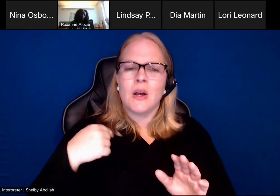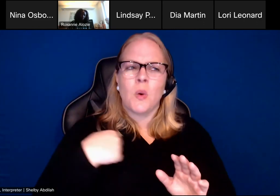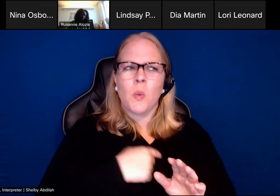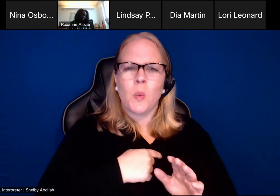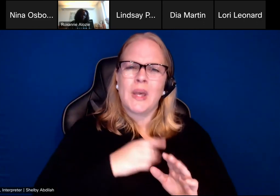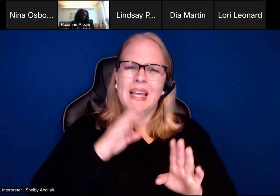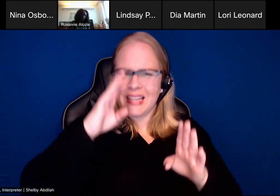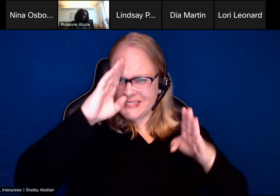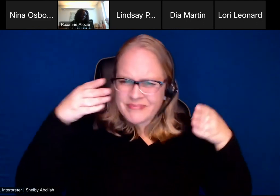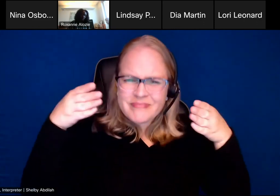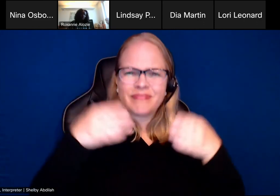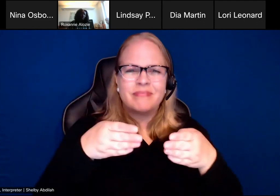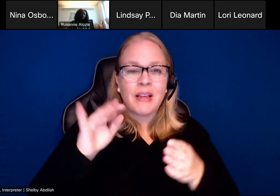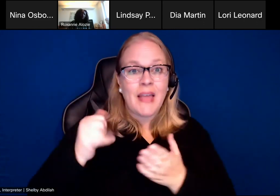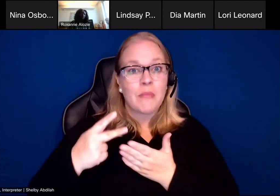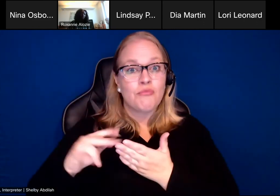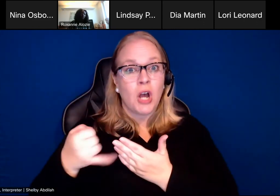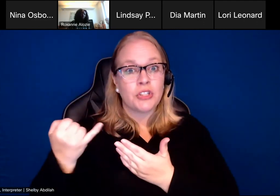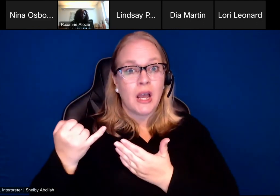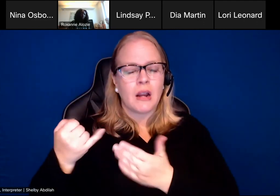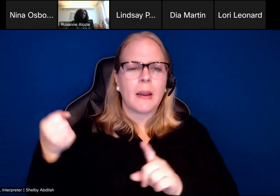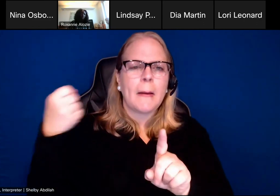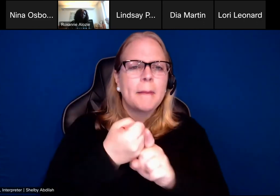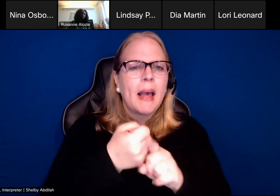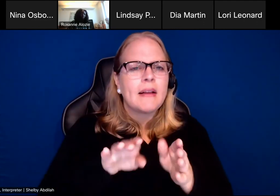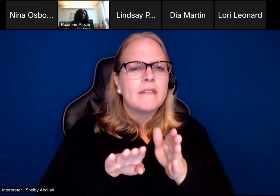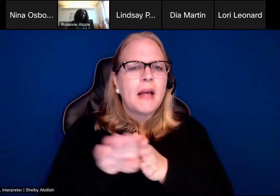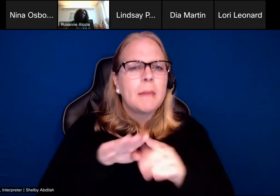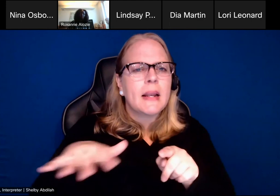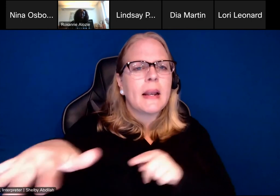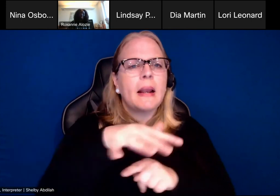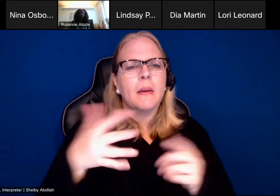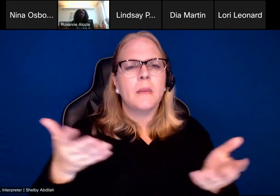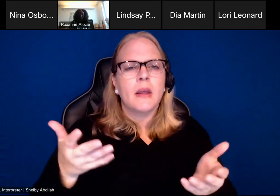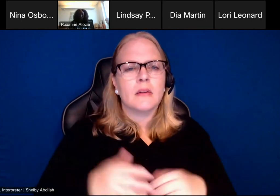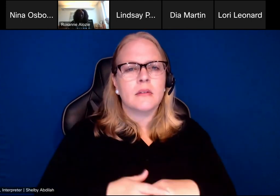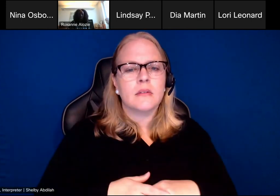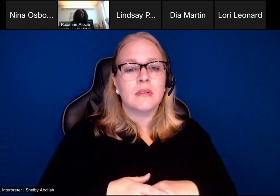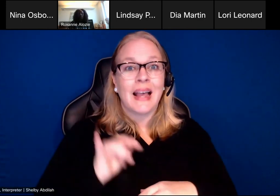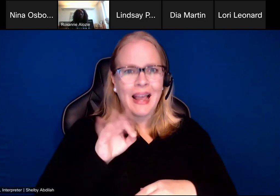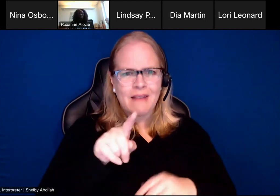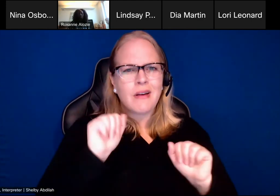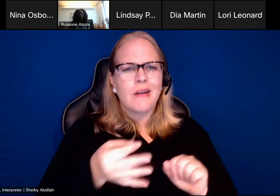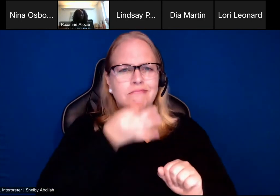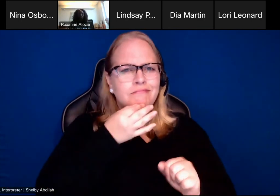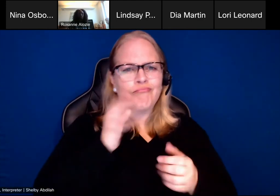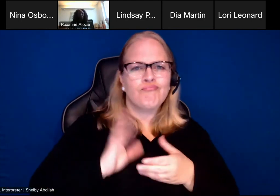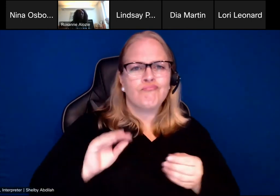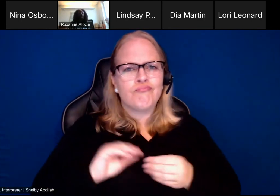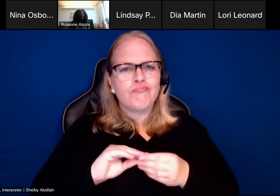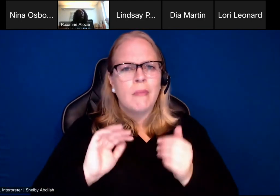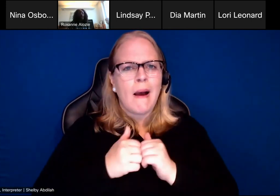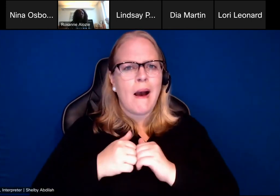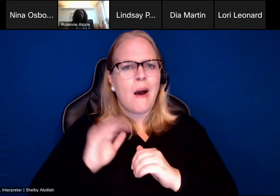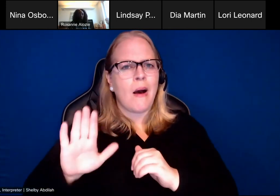development impact on the project. And so if there's, if you're able to really tell that story as well as tell the story about